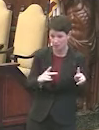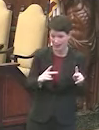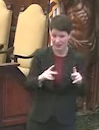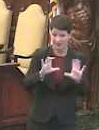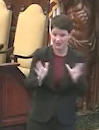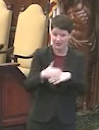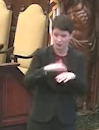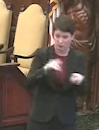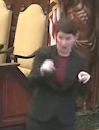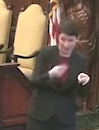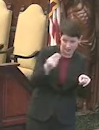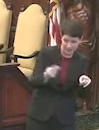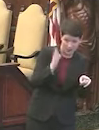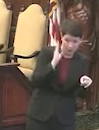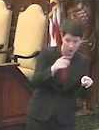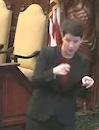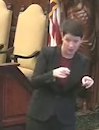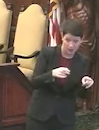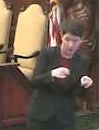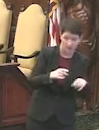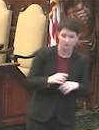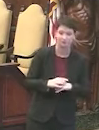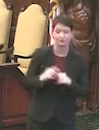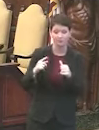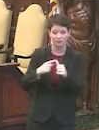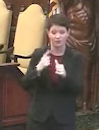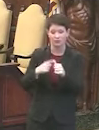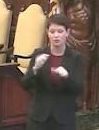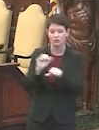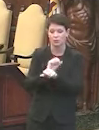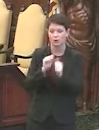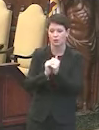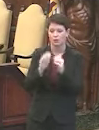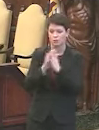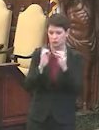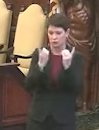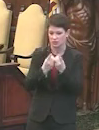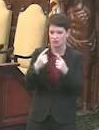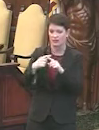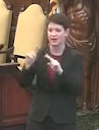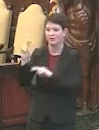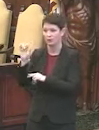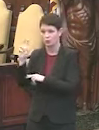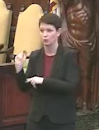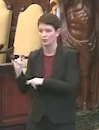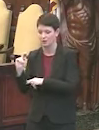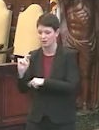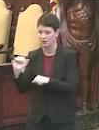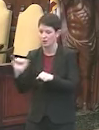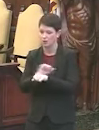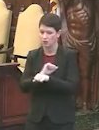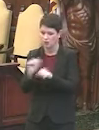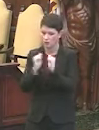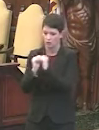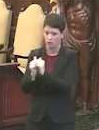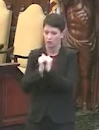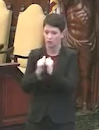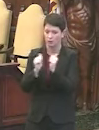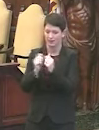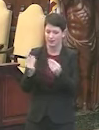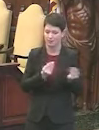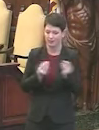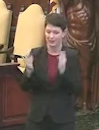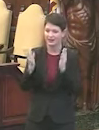back to the classroom on Monday, and your view. Well, first of all, we're working with the district and the union in an effort to work with the